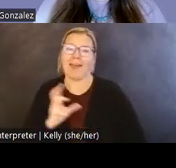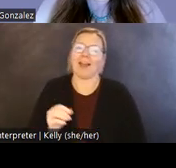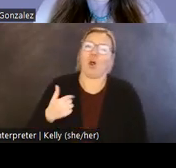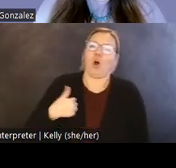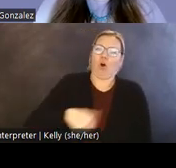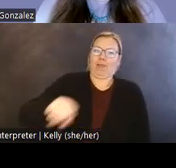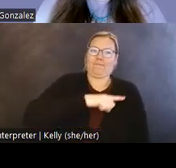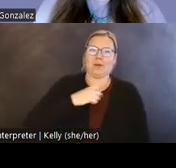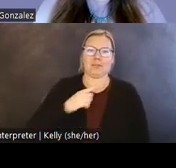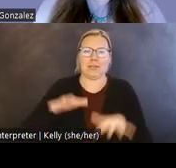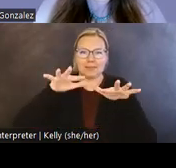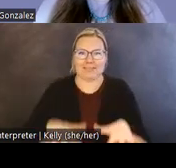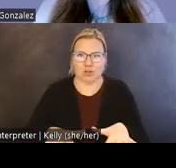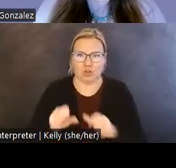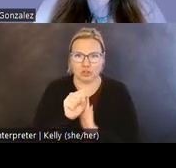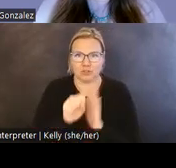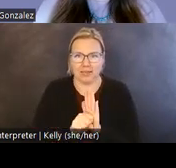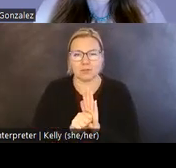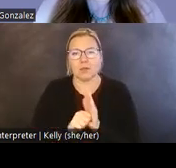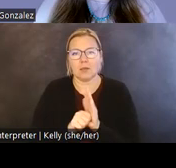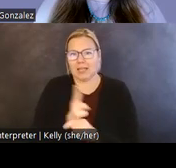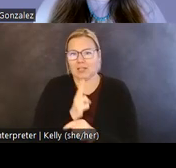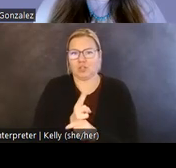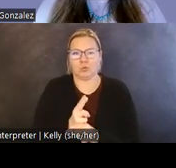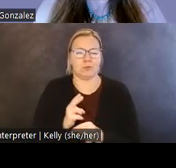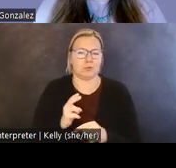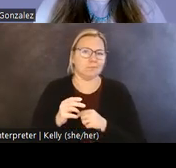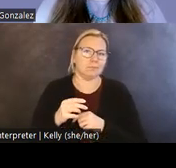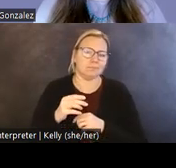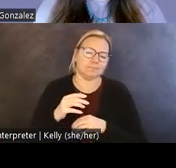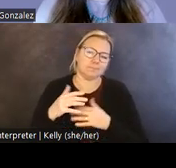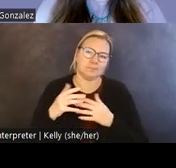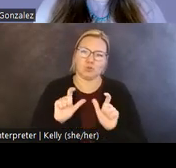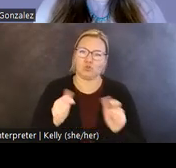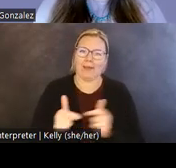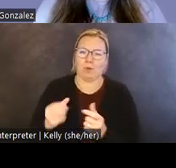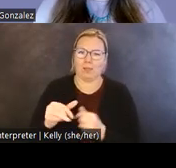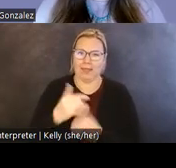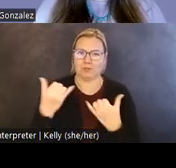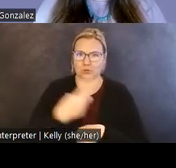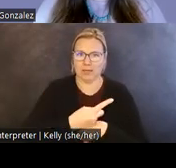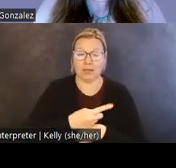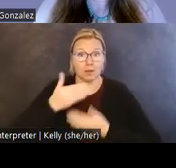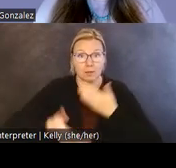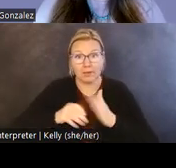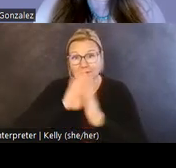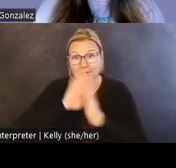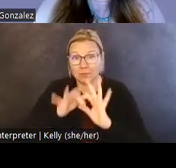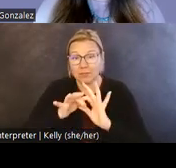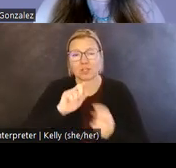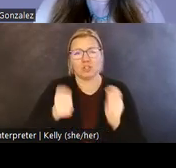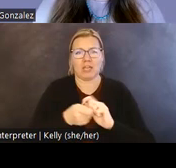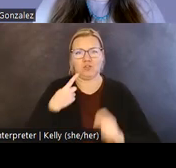settler states and occupy Indigenous lands today. The process of building relationships alters who we are as